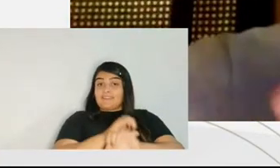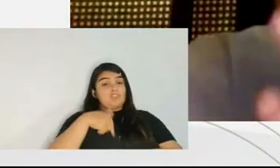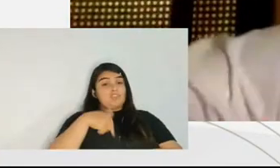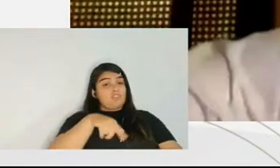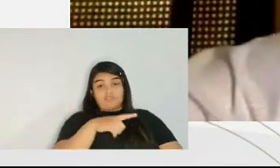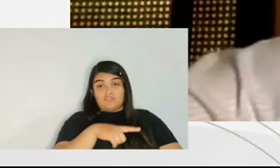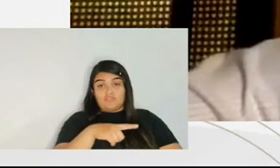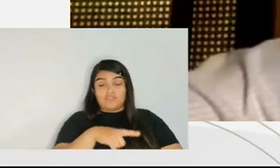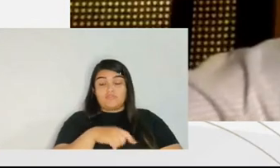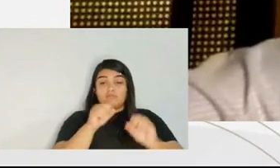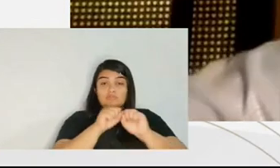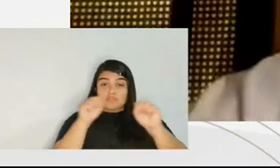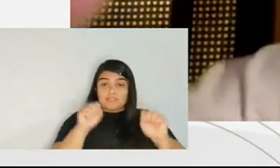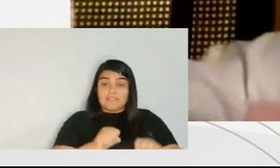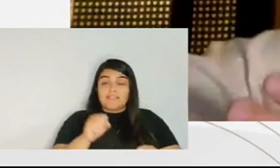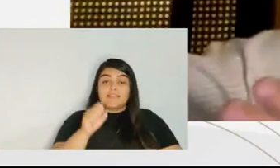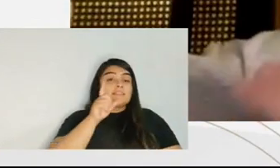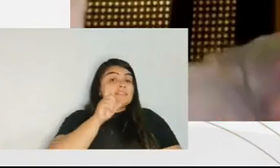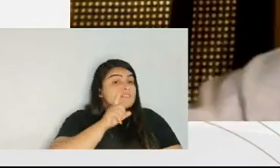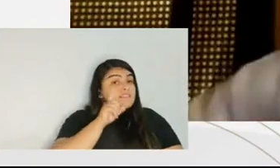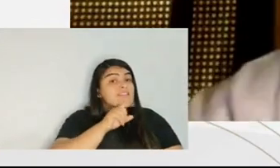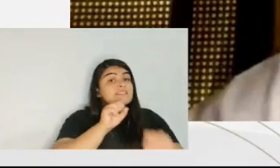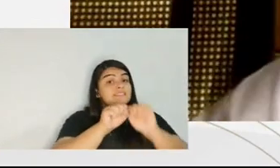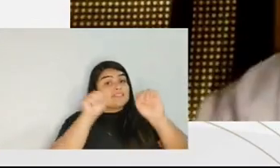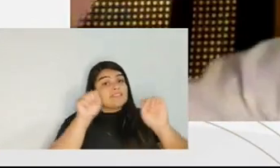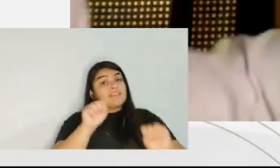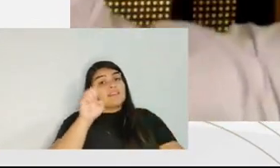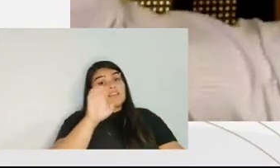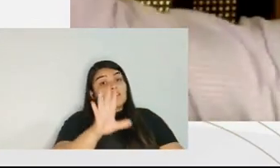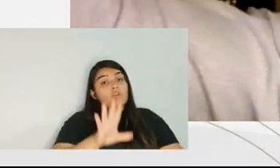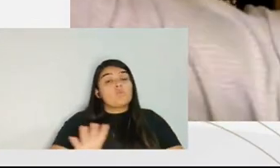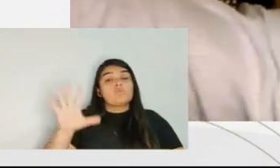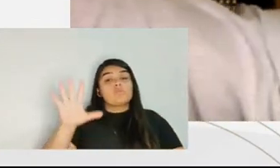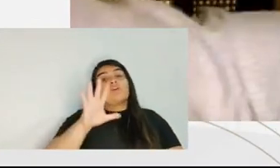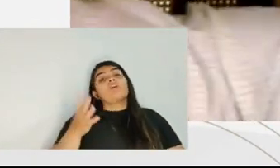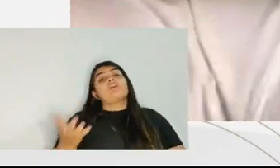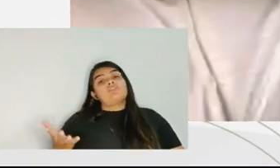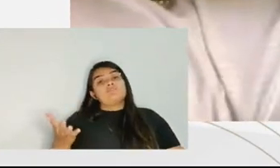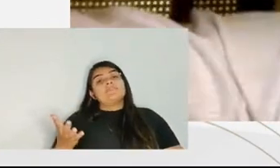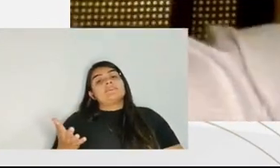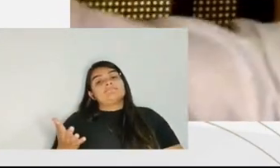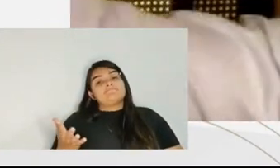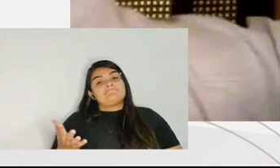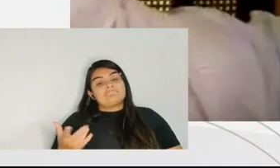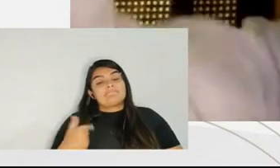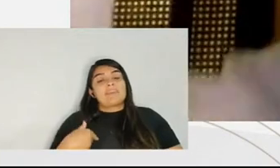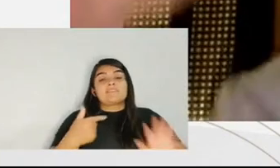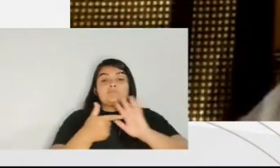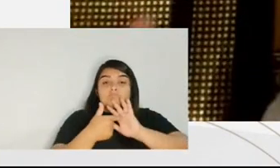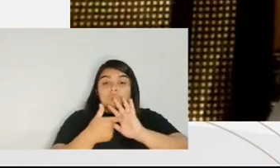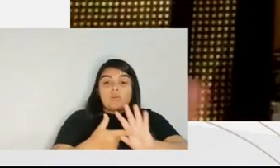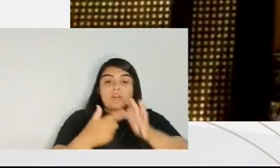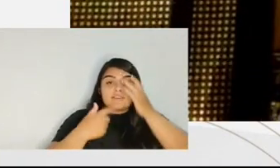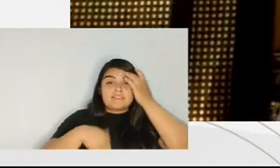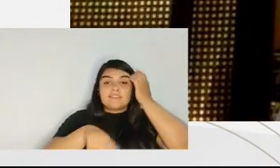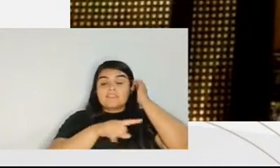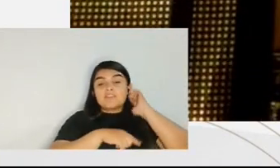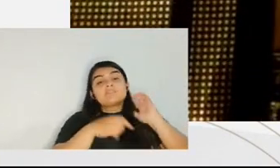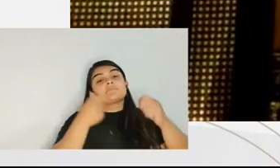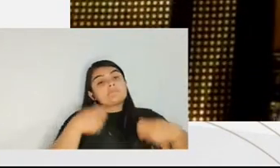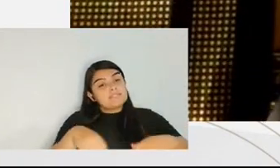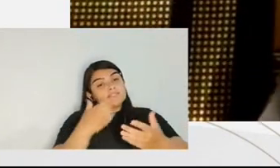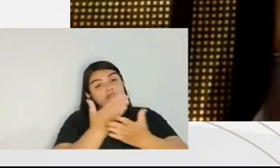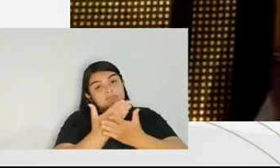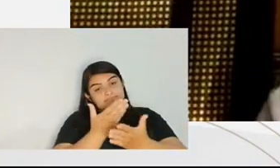1995 so of course we had to look at the north american system but it is a